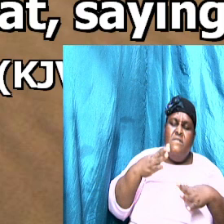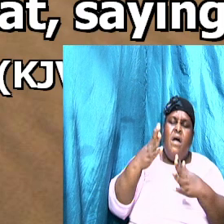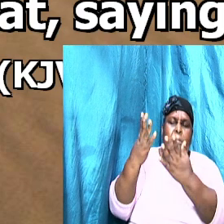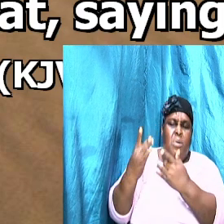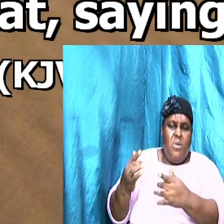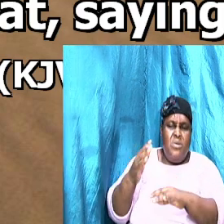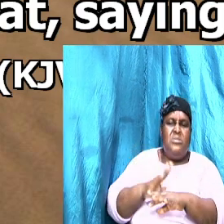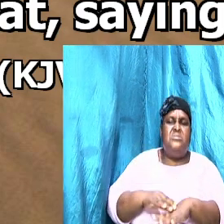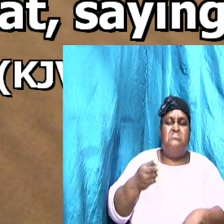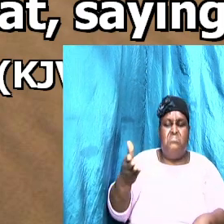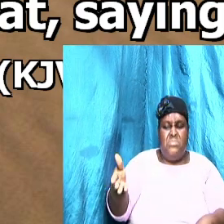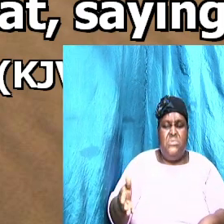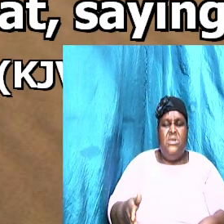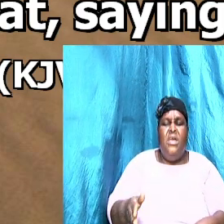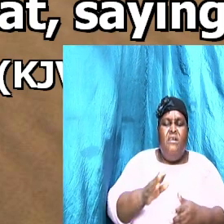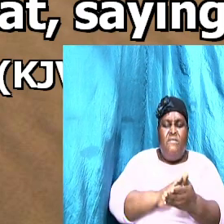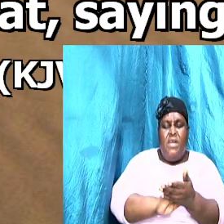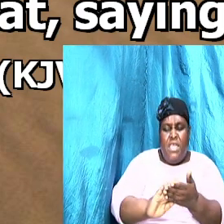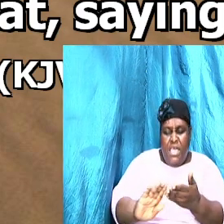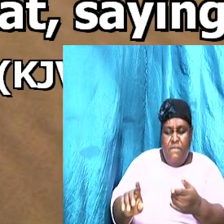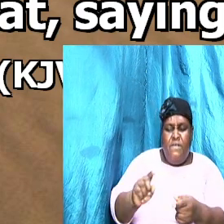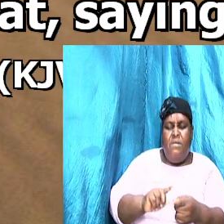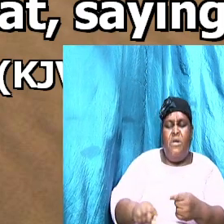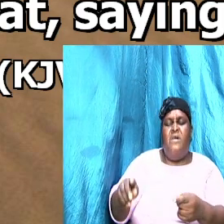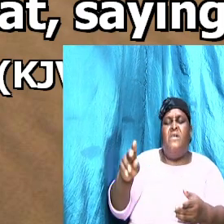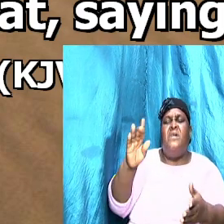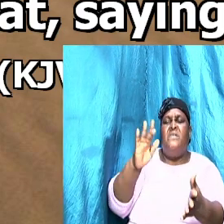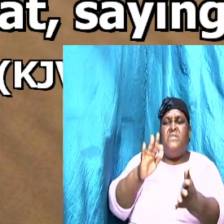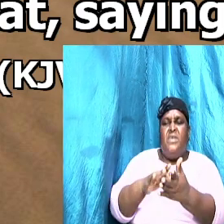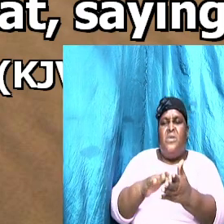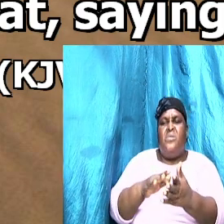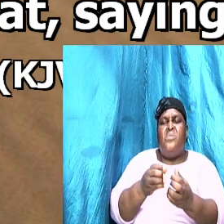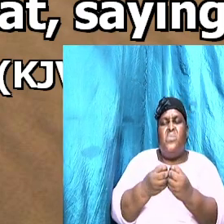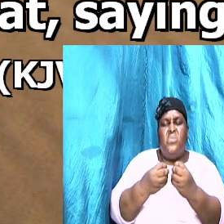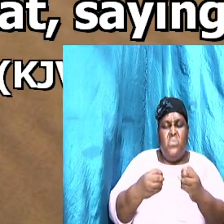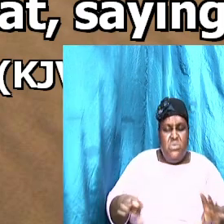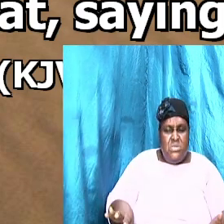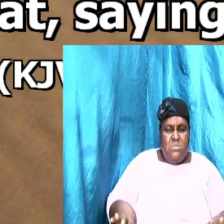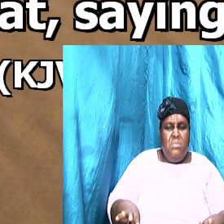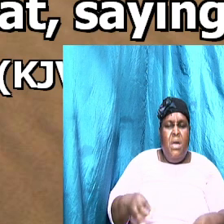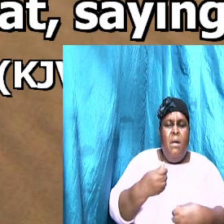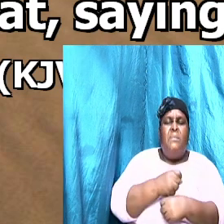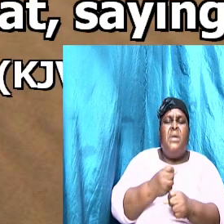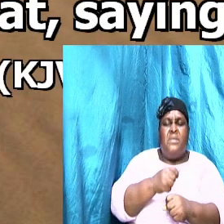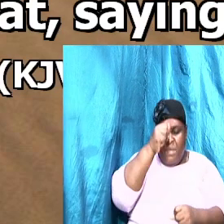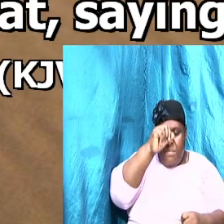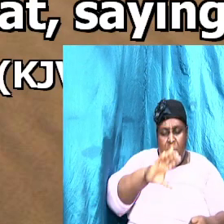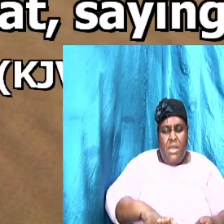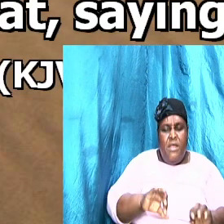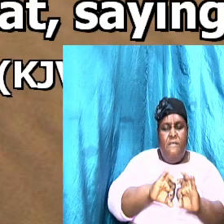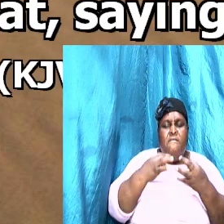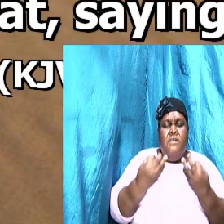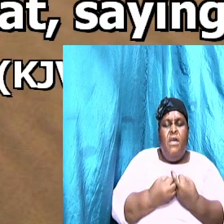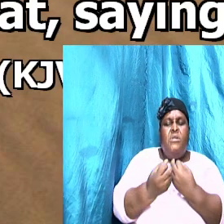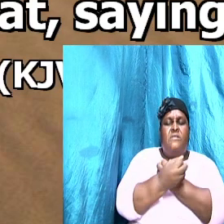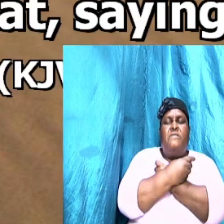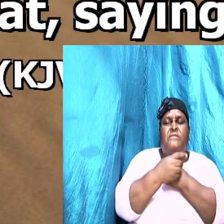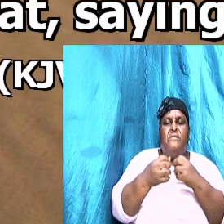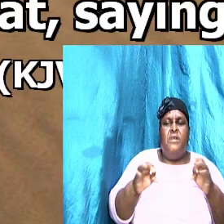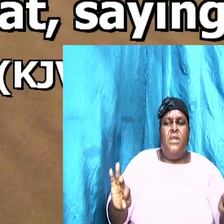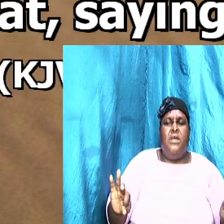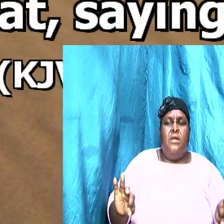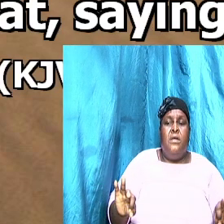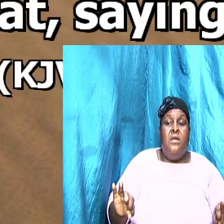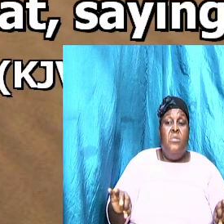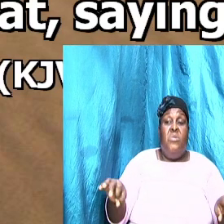forgive him of the debt. Loose him and set the man free. Look what happened now, brothers and sisters. But the